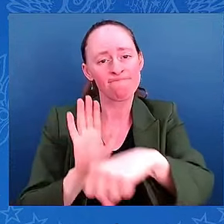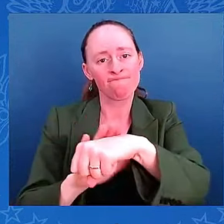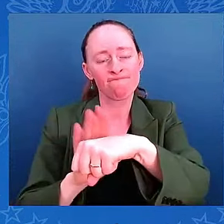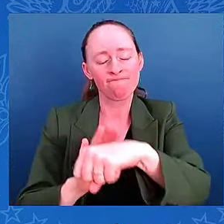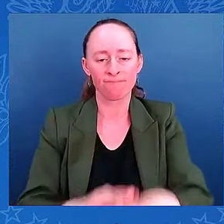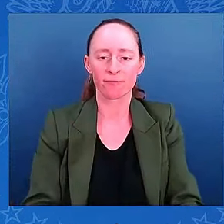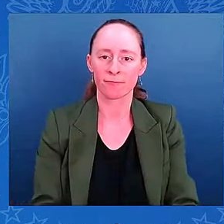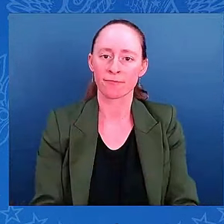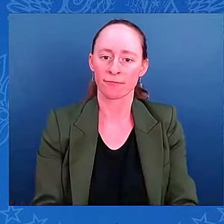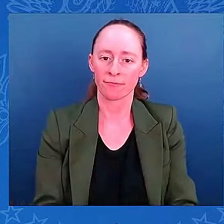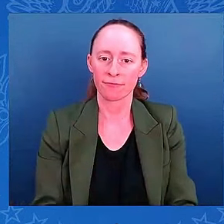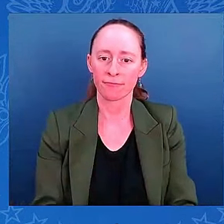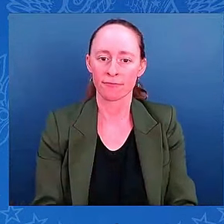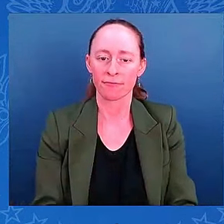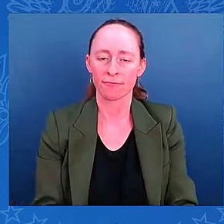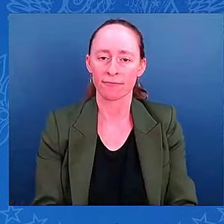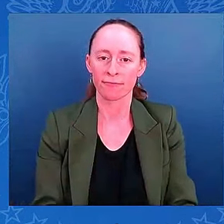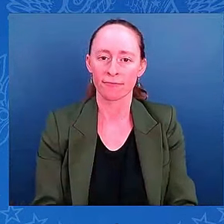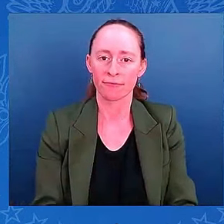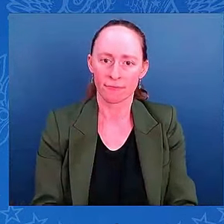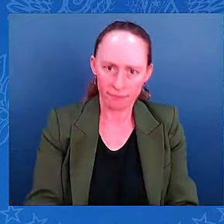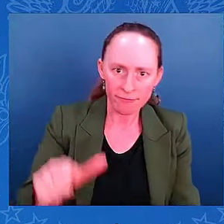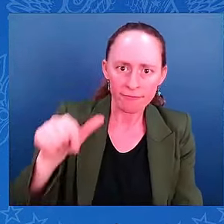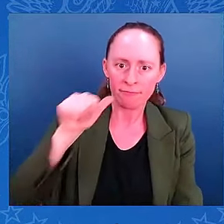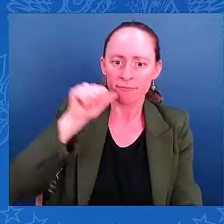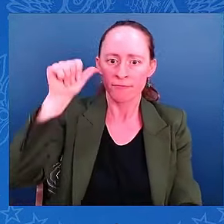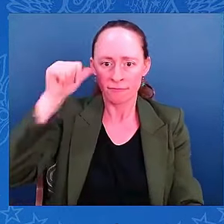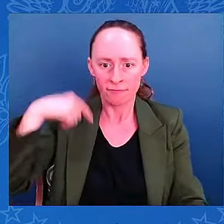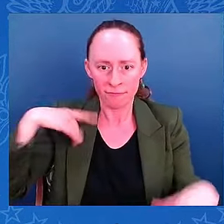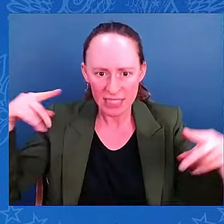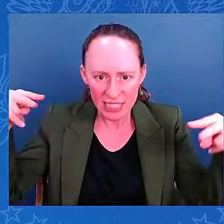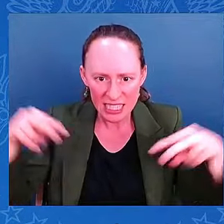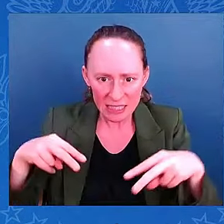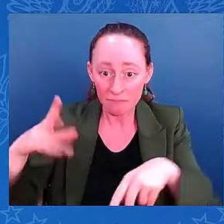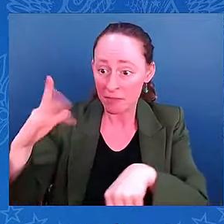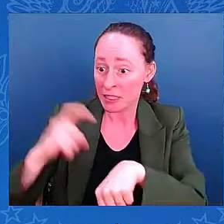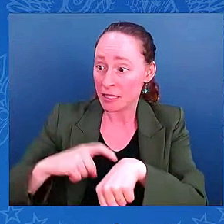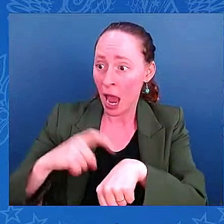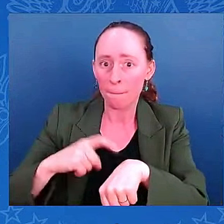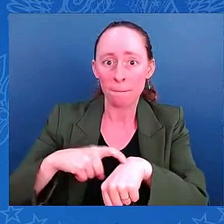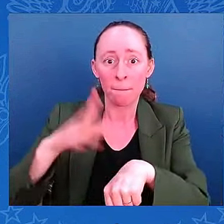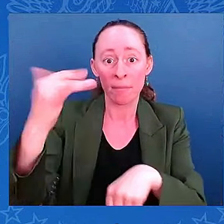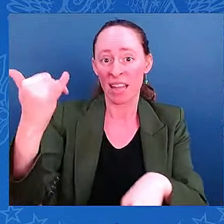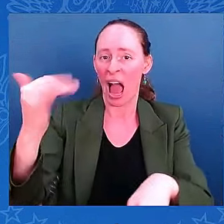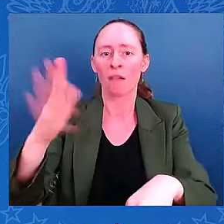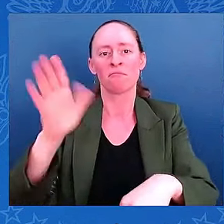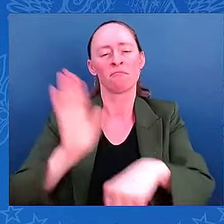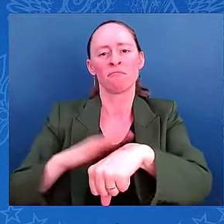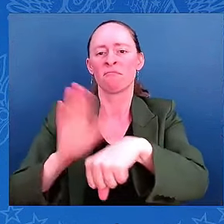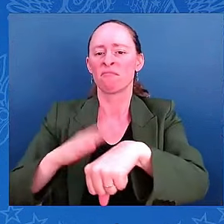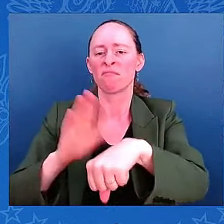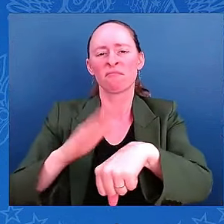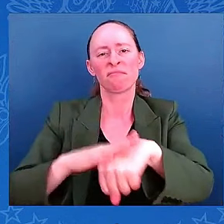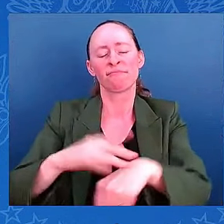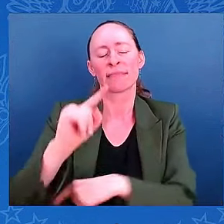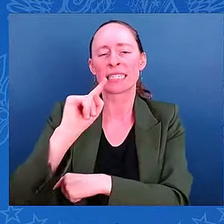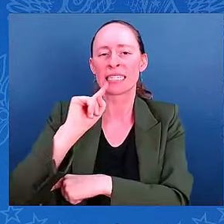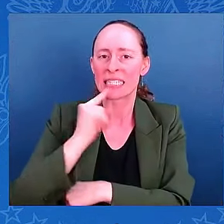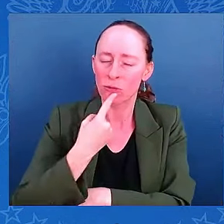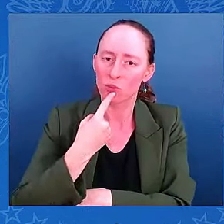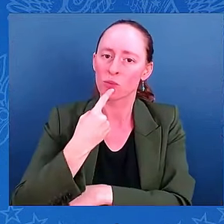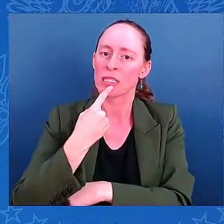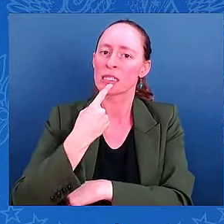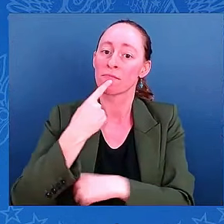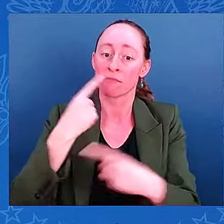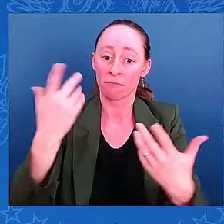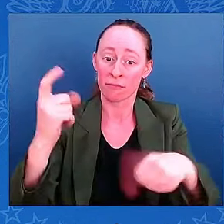clock was ticking. Today, I'm saying the alarm bell is going off. People really need to start getting into their safe place. As always, the Weather Service